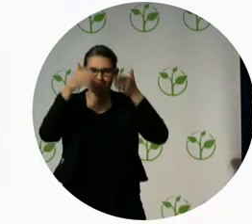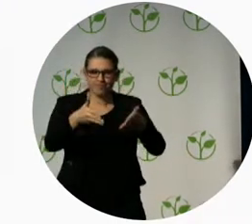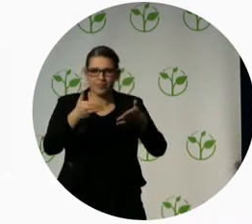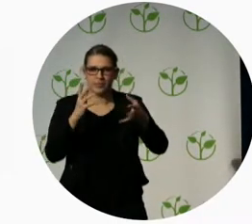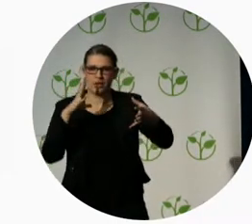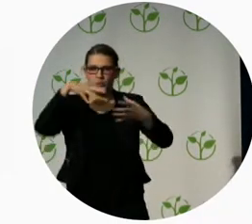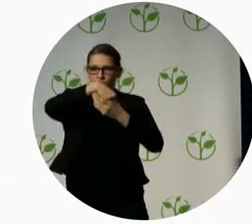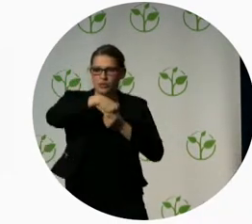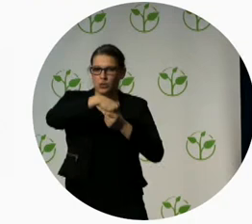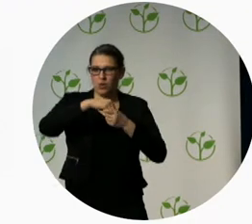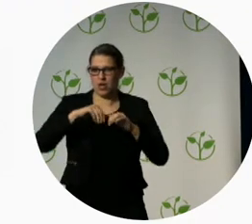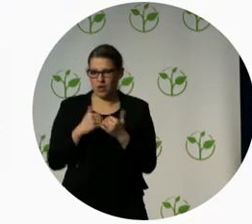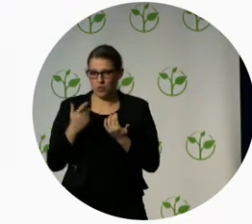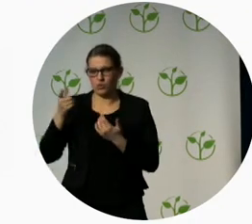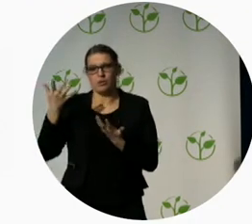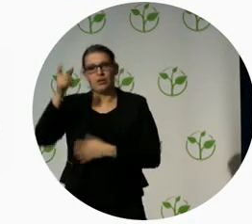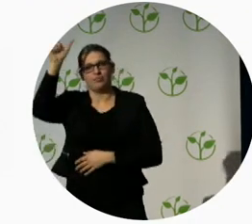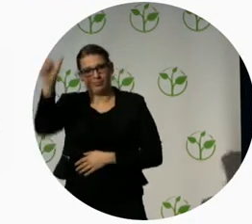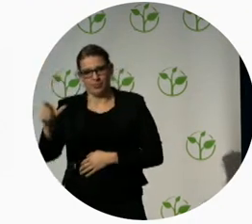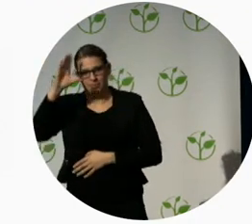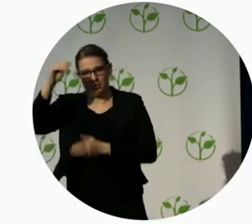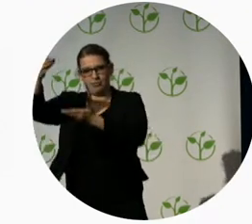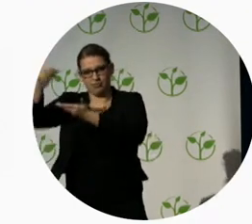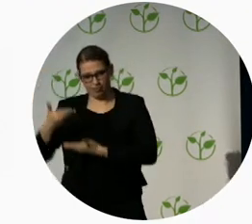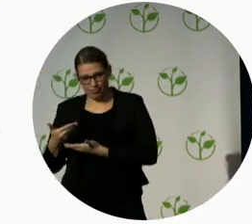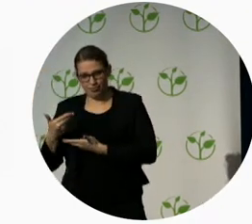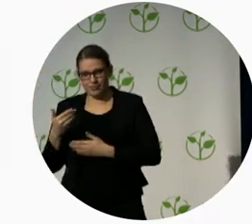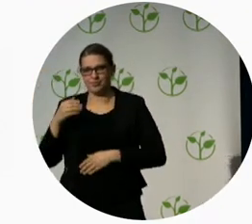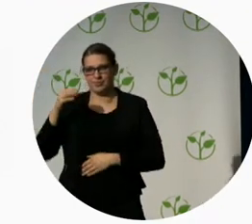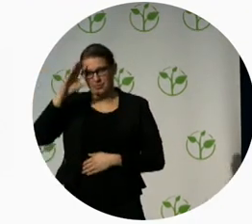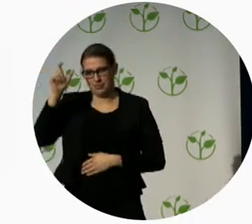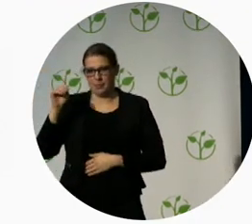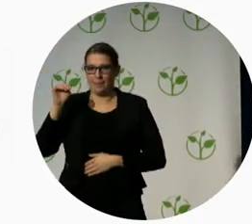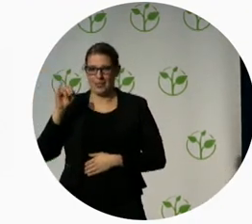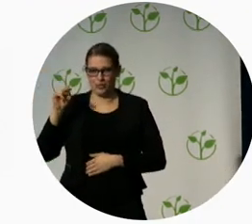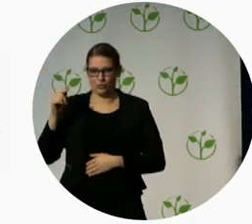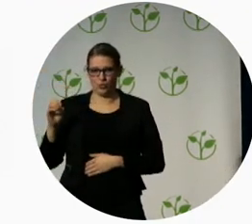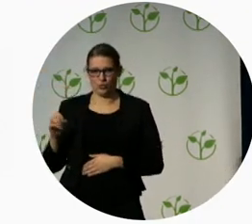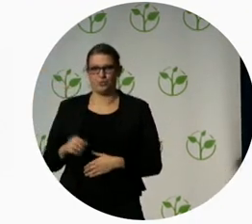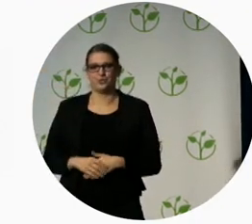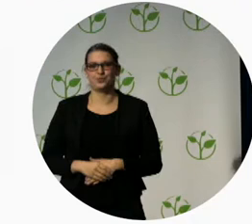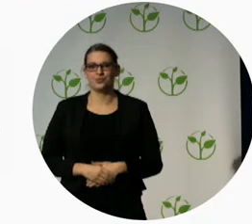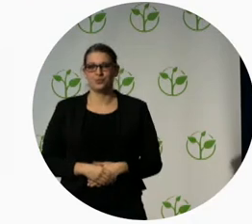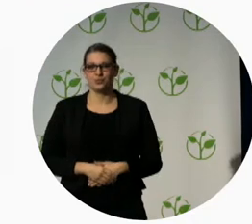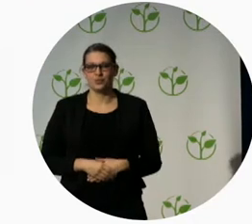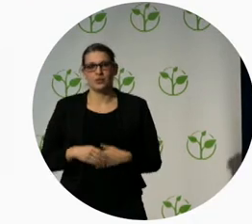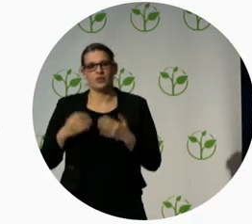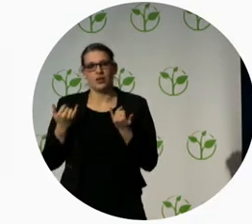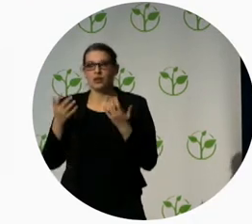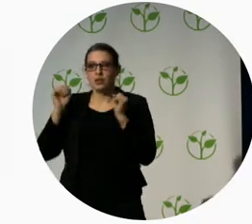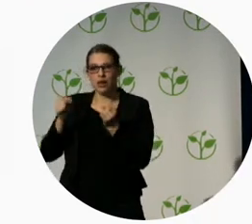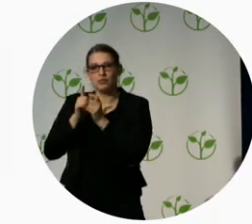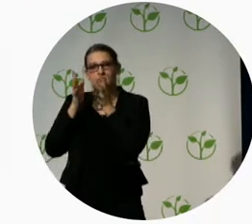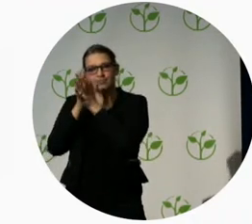reminds us all the time of the things that so many of us miss because we're not experts in this space. But he is not only an